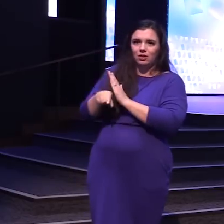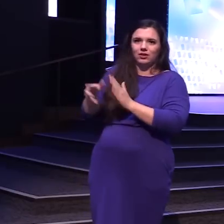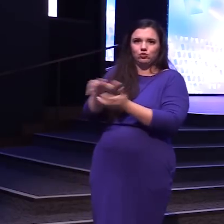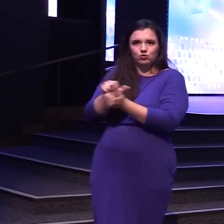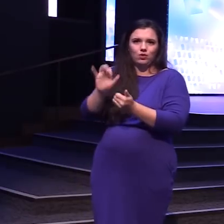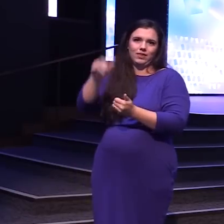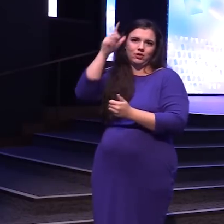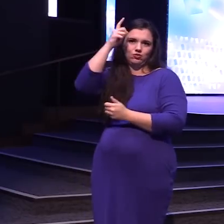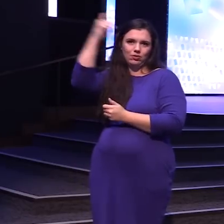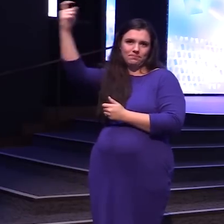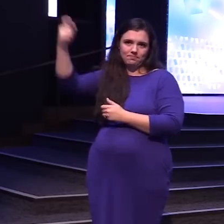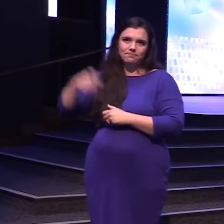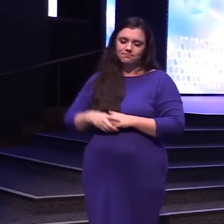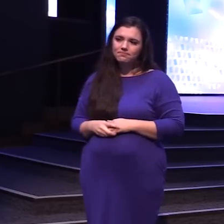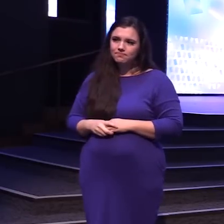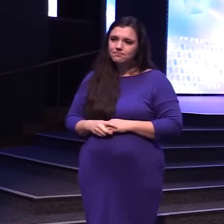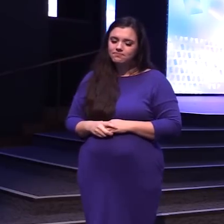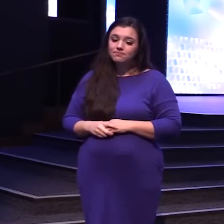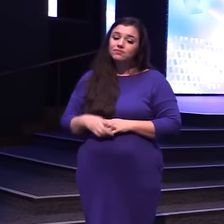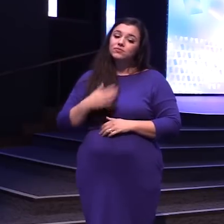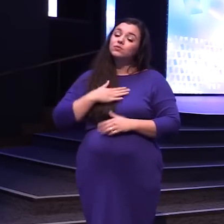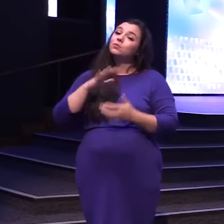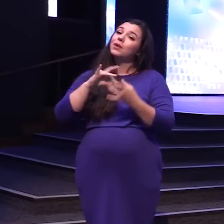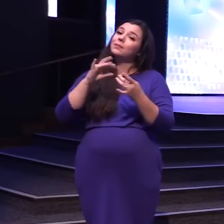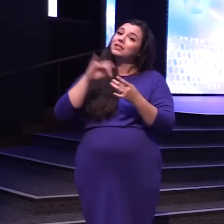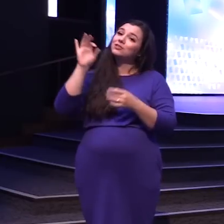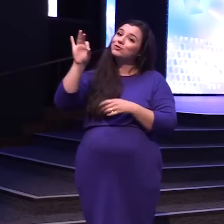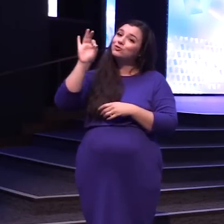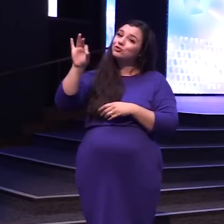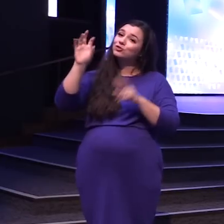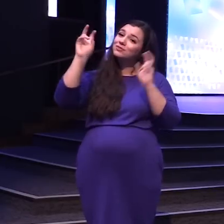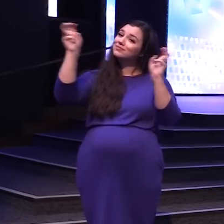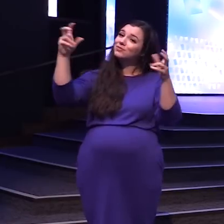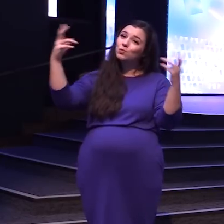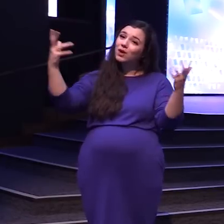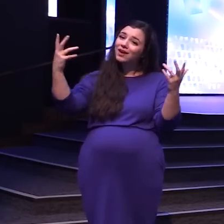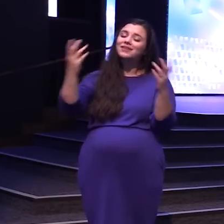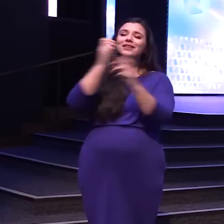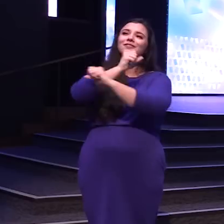So the title of my message Is Vision for a New Tomorrow